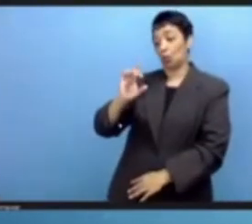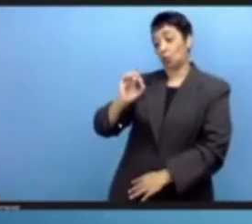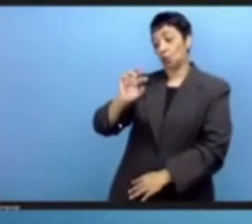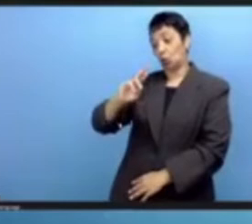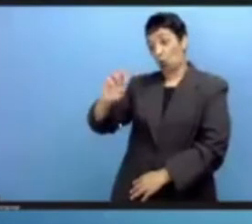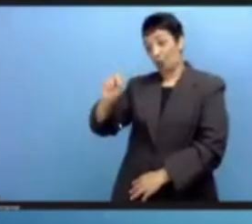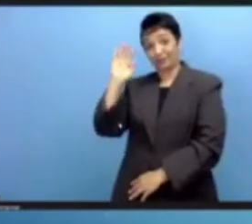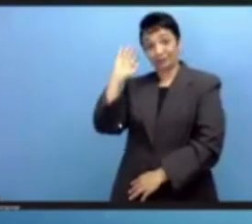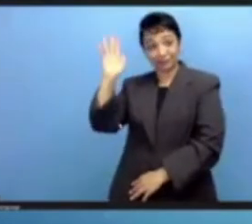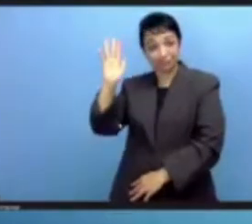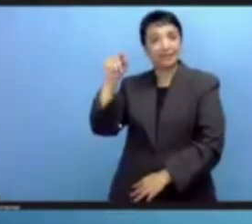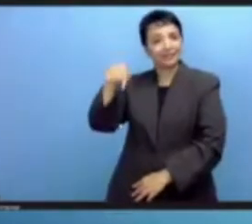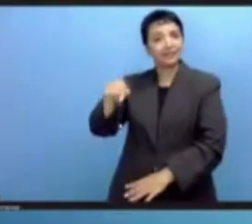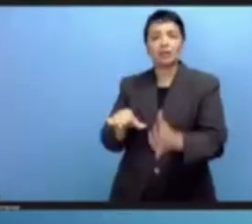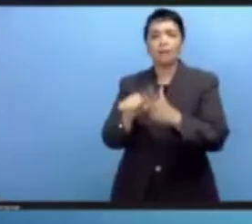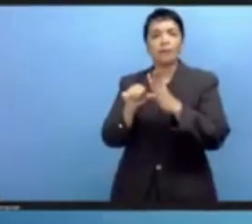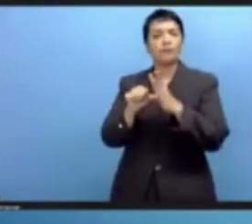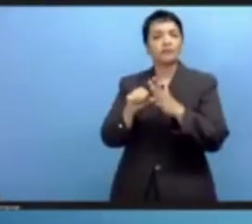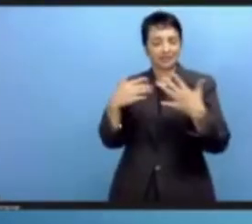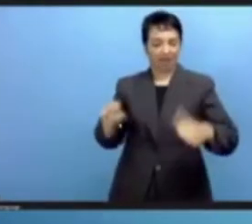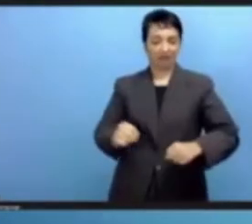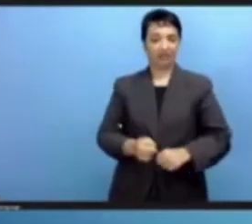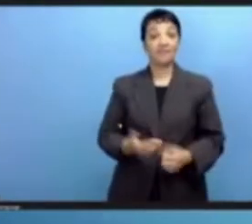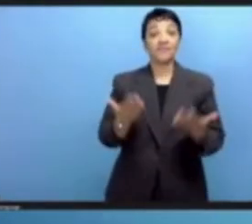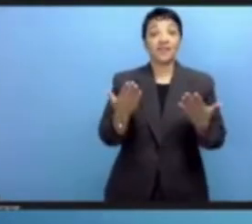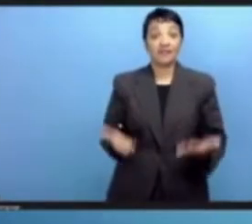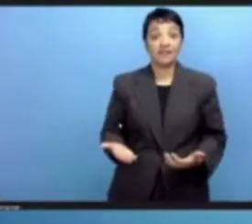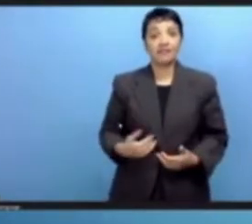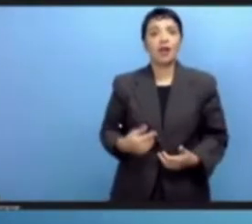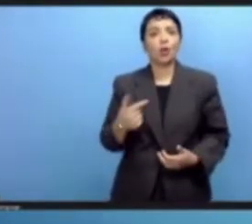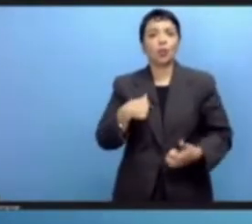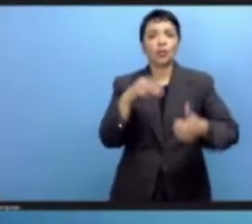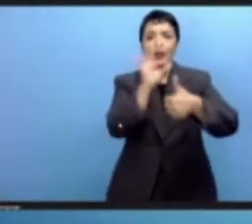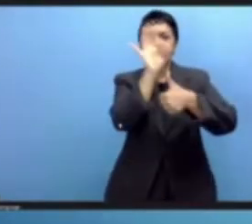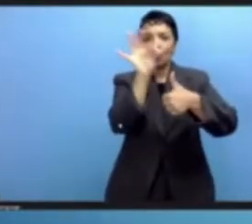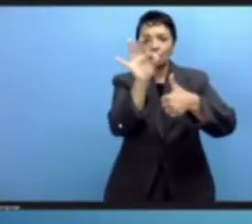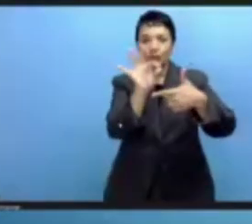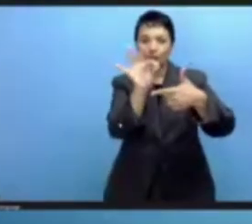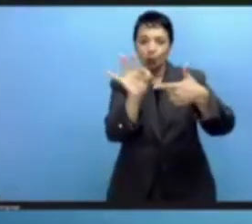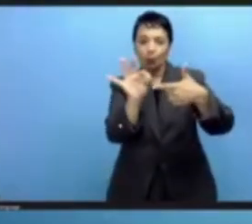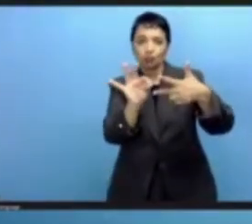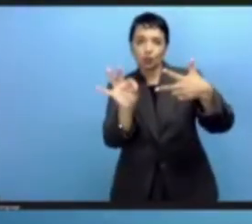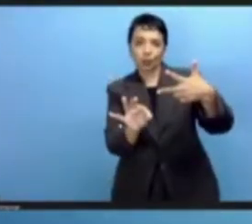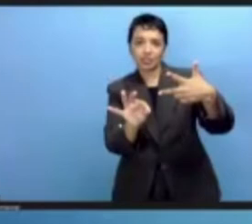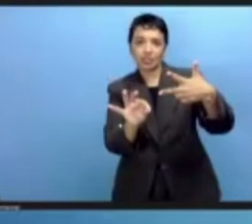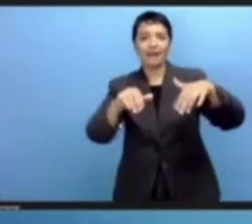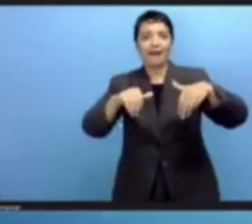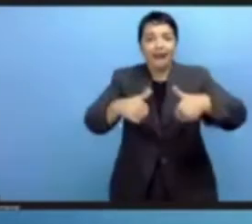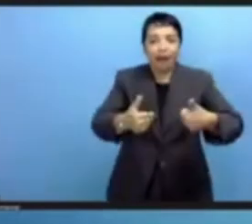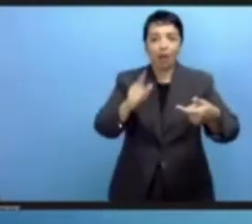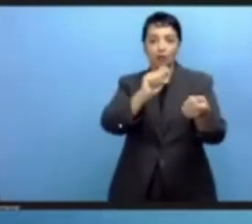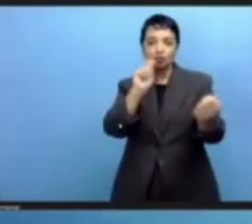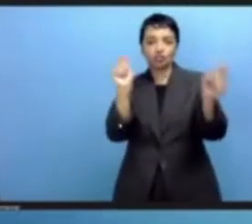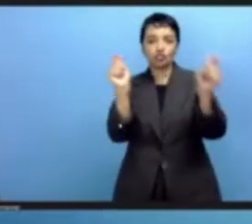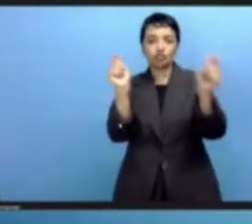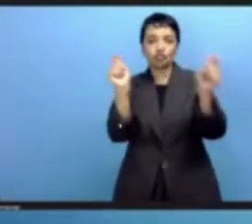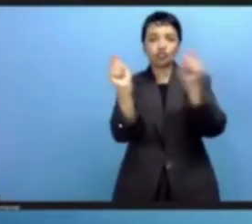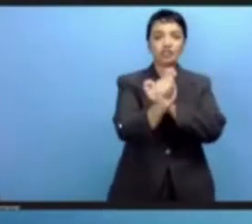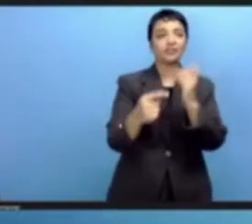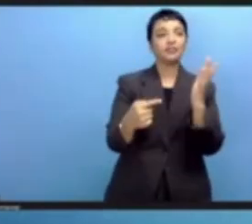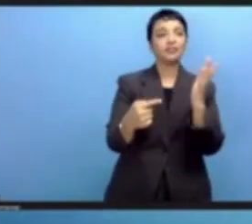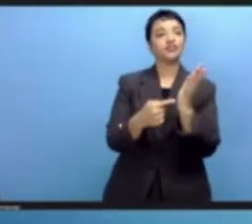So, there are three key questions in this digital transformation journey that I think we should all answer.